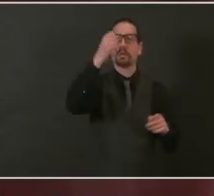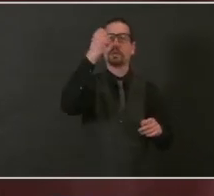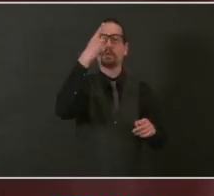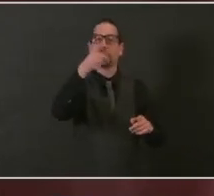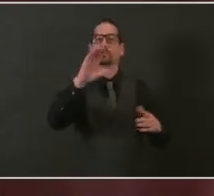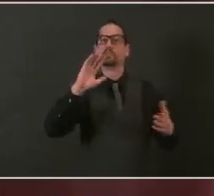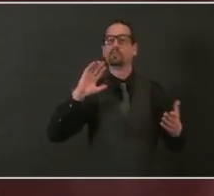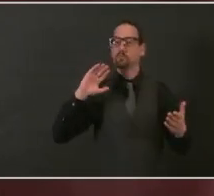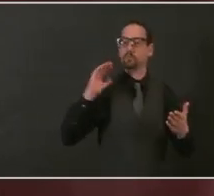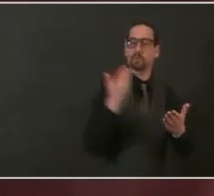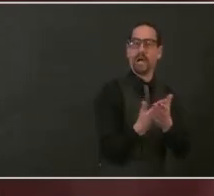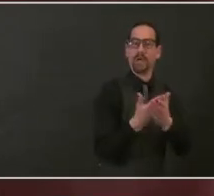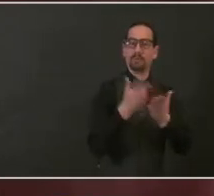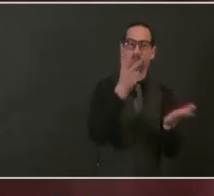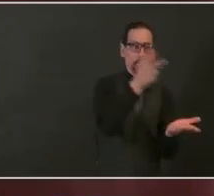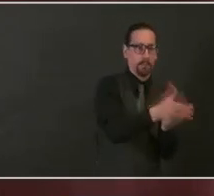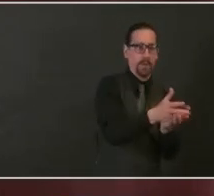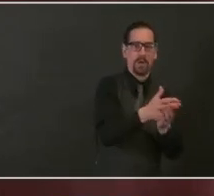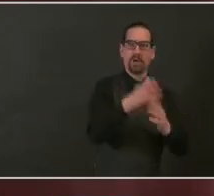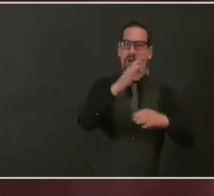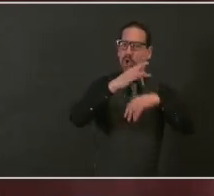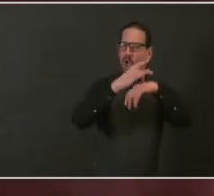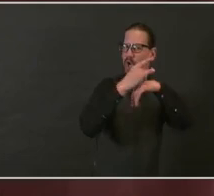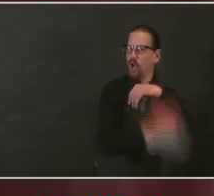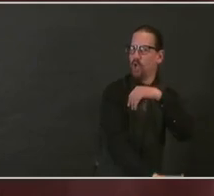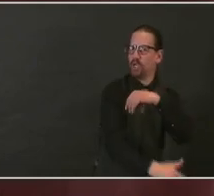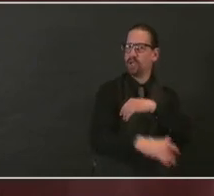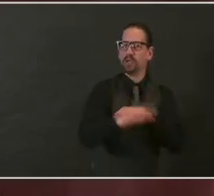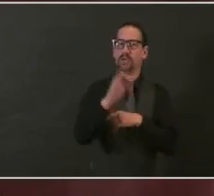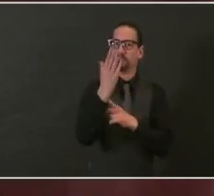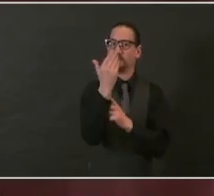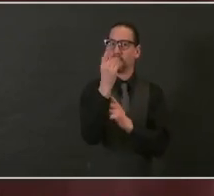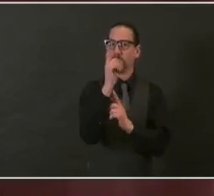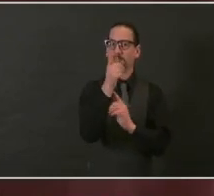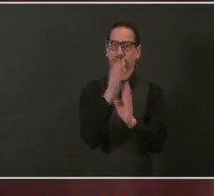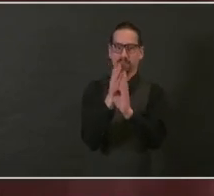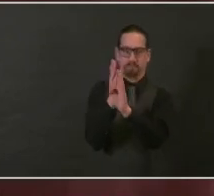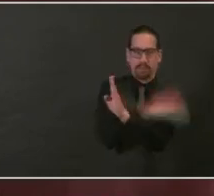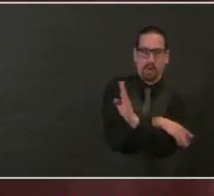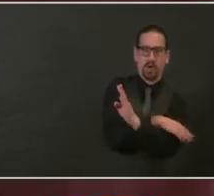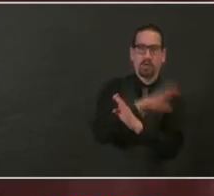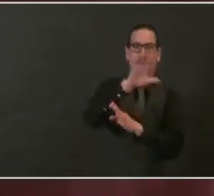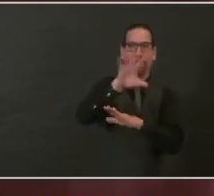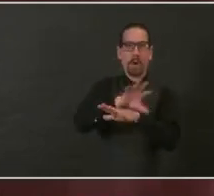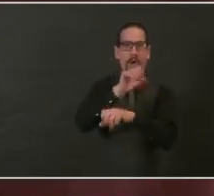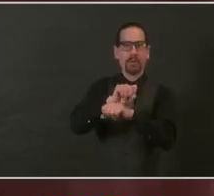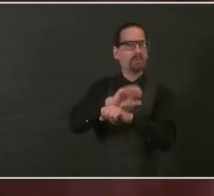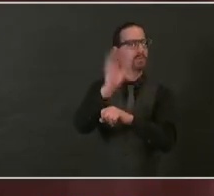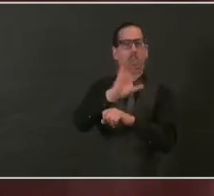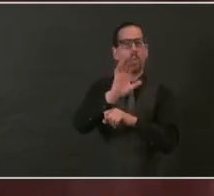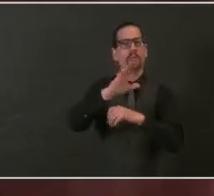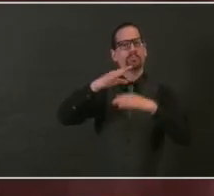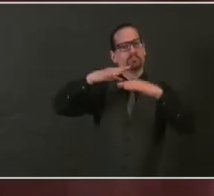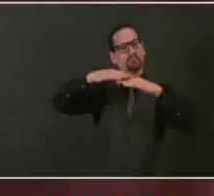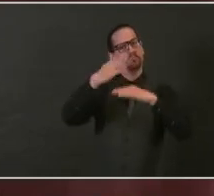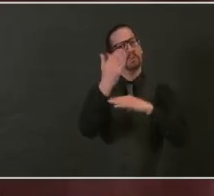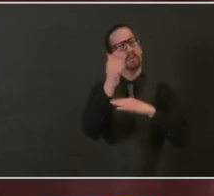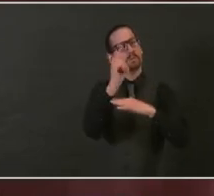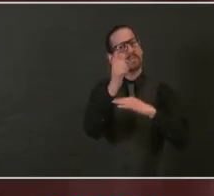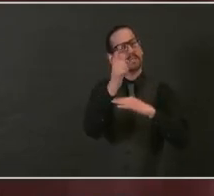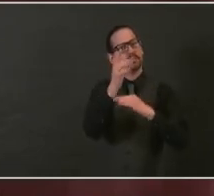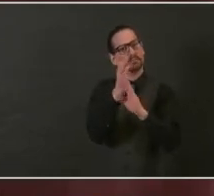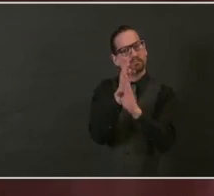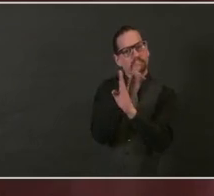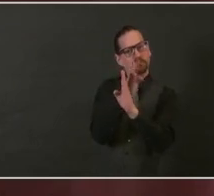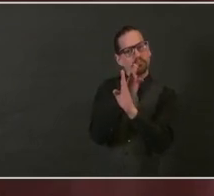earlier than 15 minutes before the time of your appointment. General Callahan was updating our